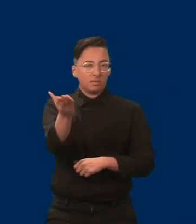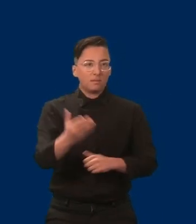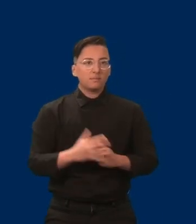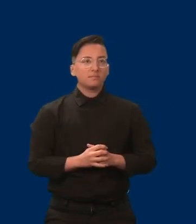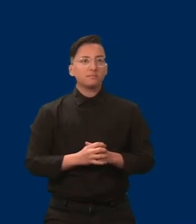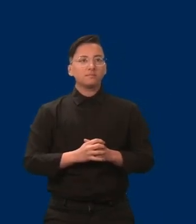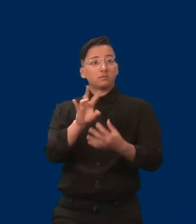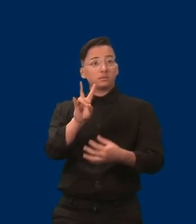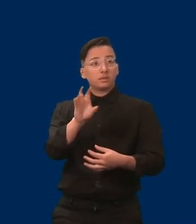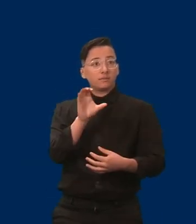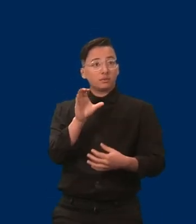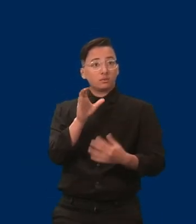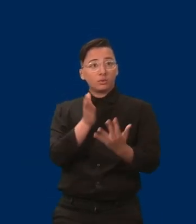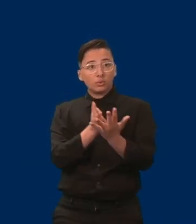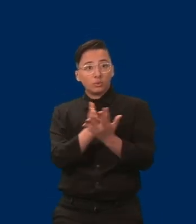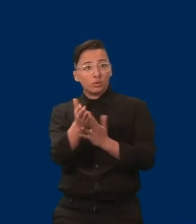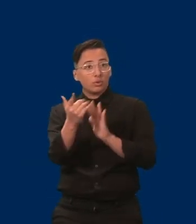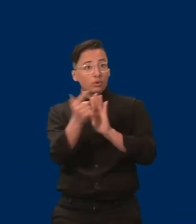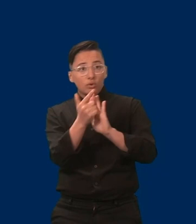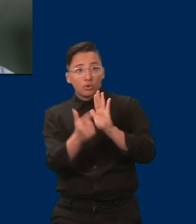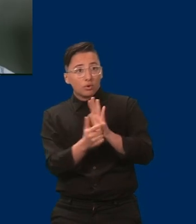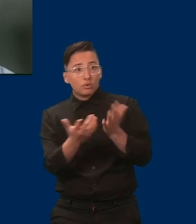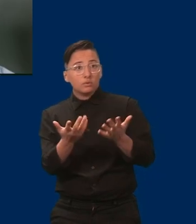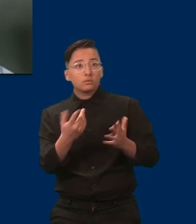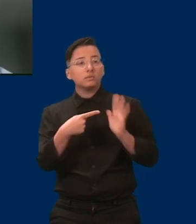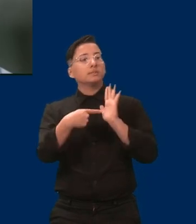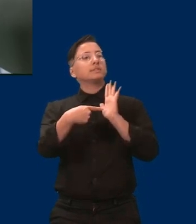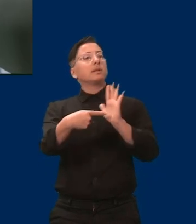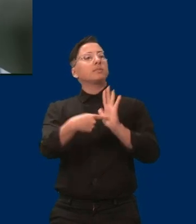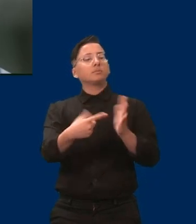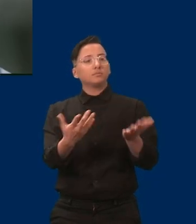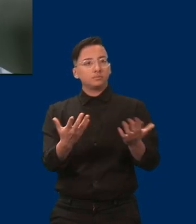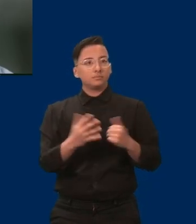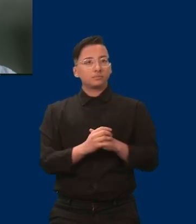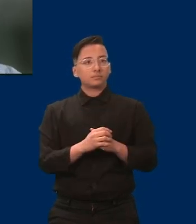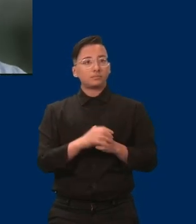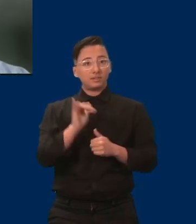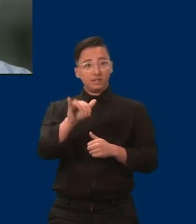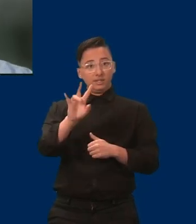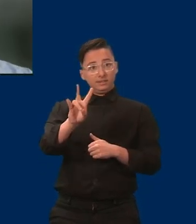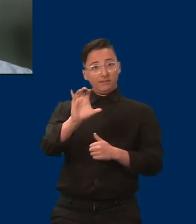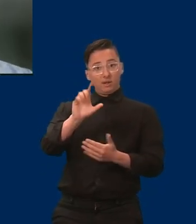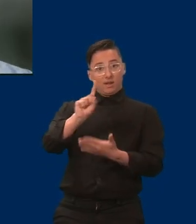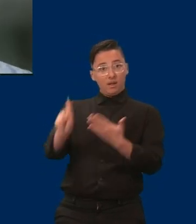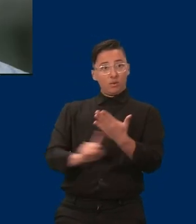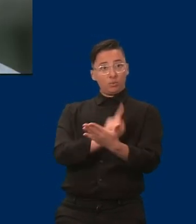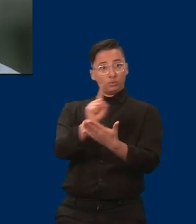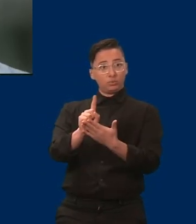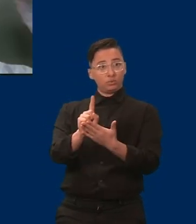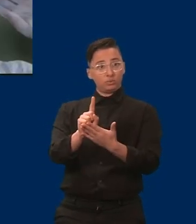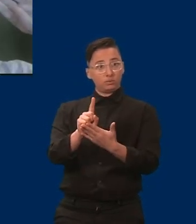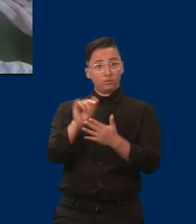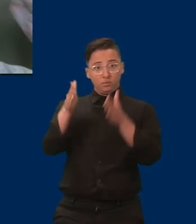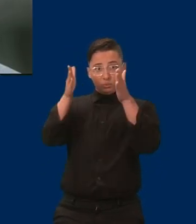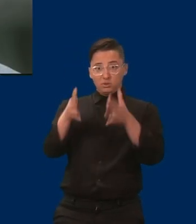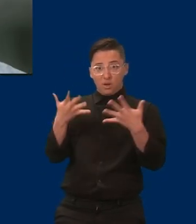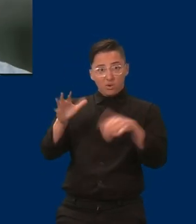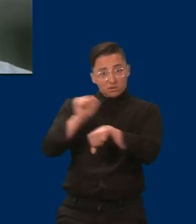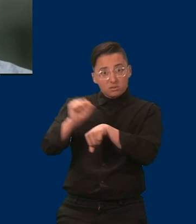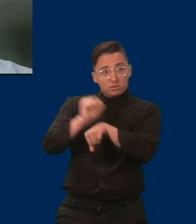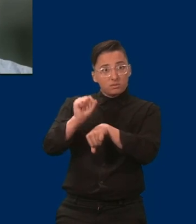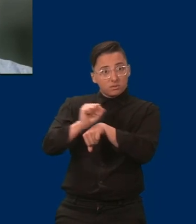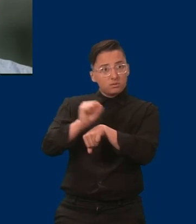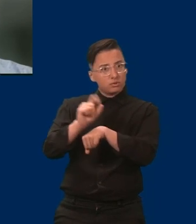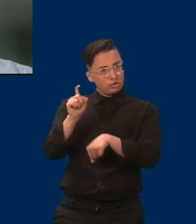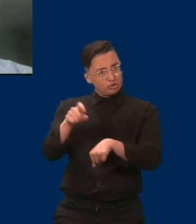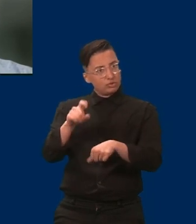Would you support crediting that up to 700 hours that has already been worked by the participant toward the